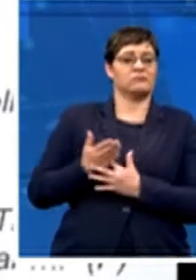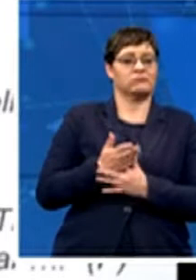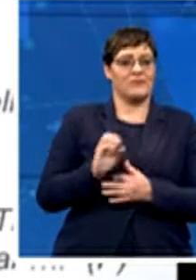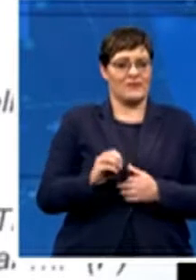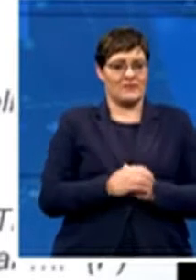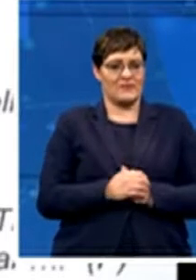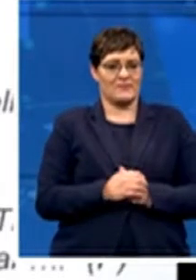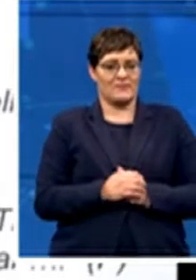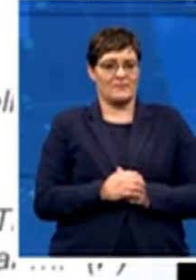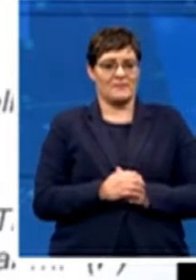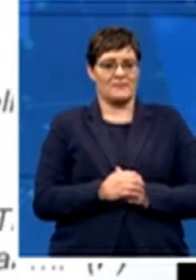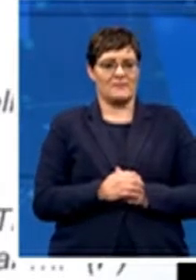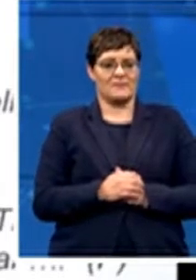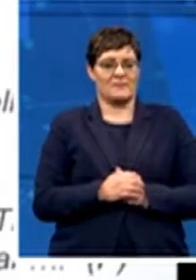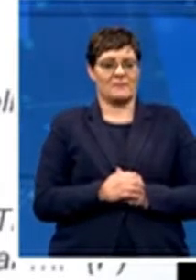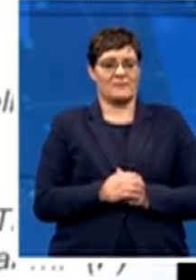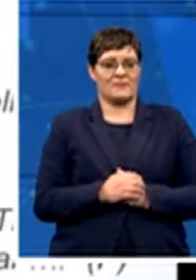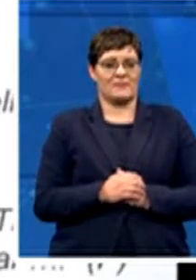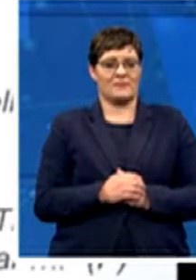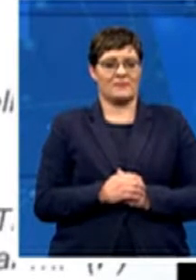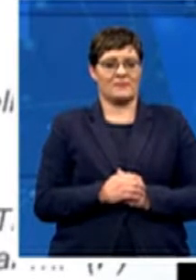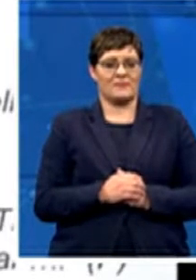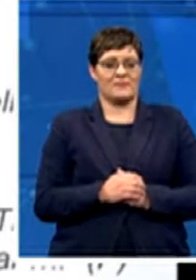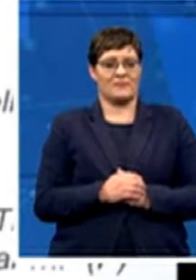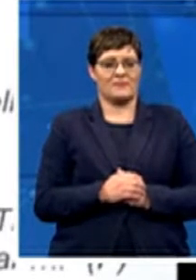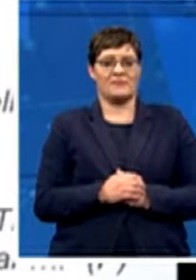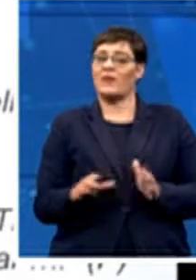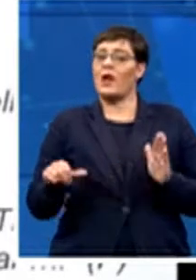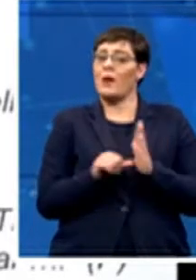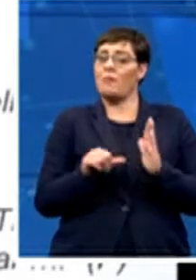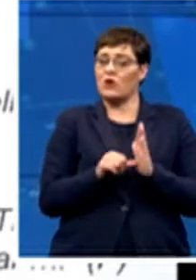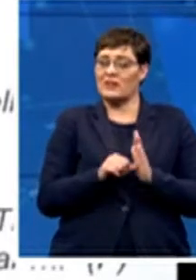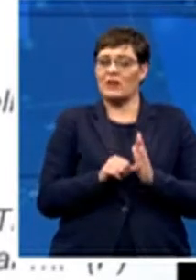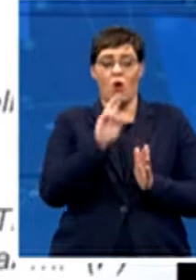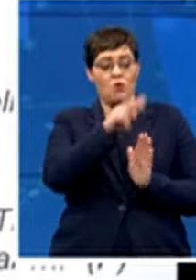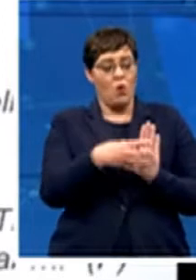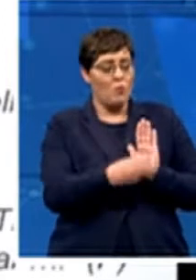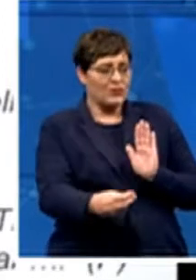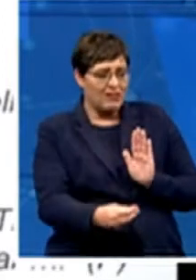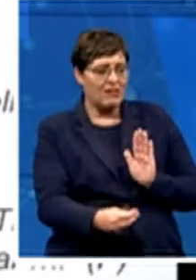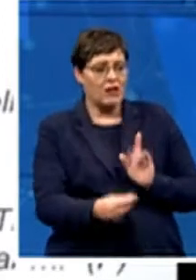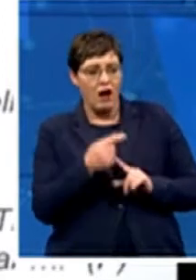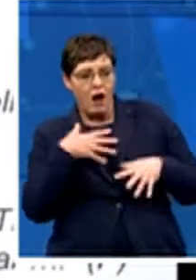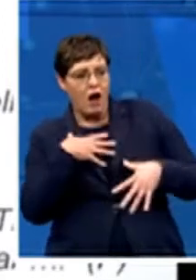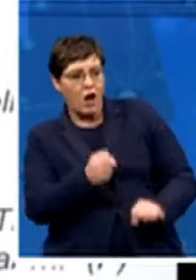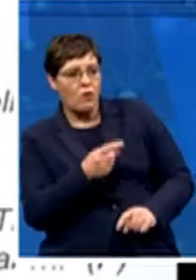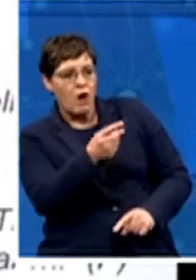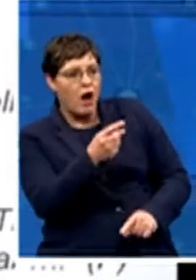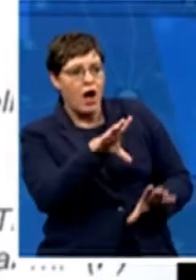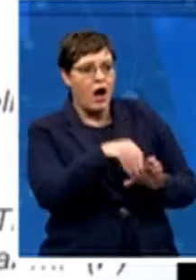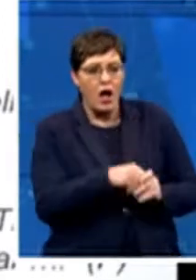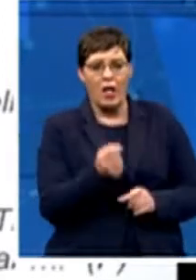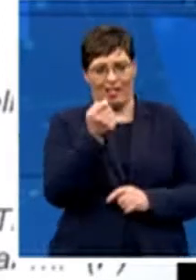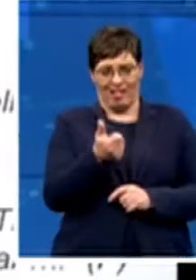So it's important that also the lack of role models or heroes plays in a part. And another factor that came across